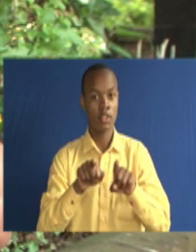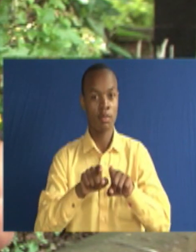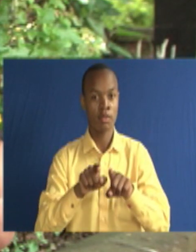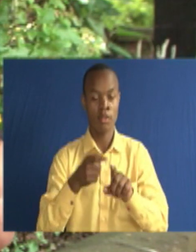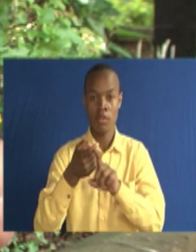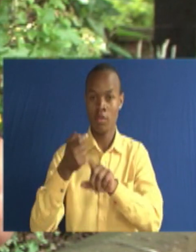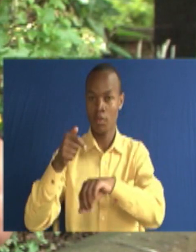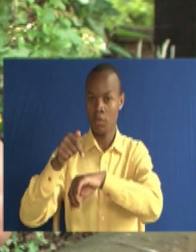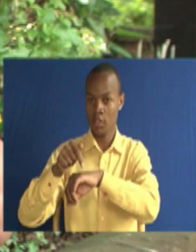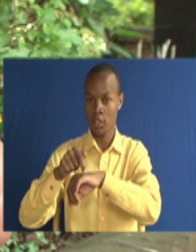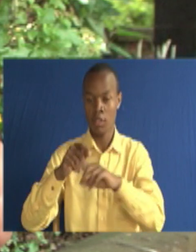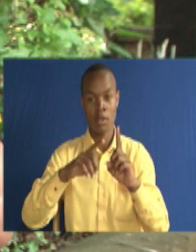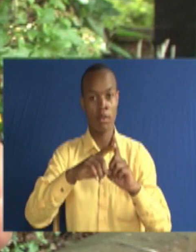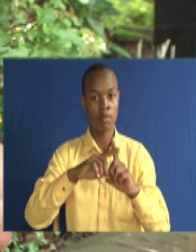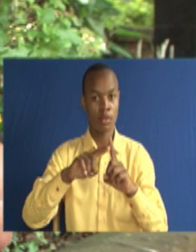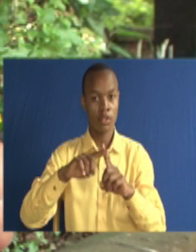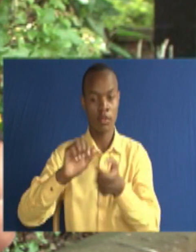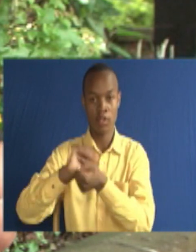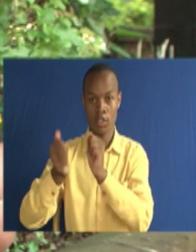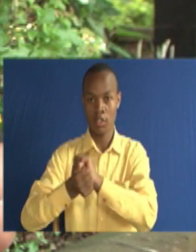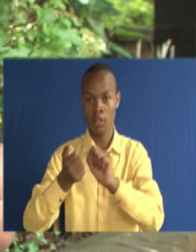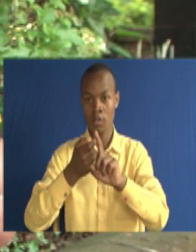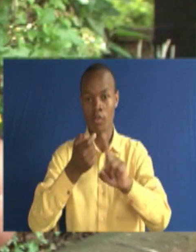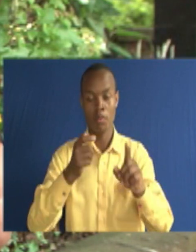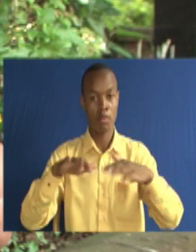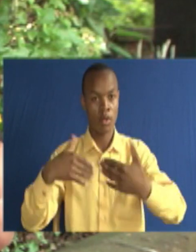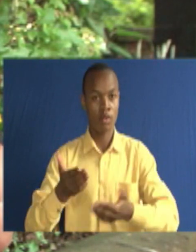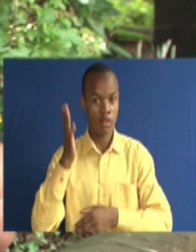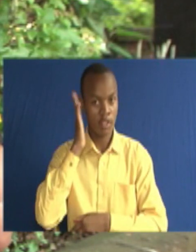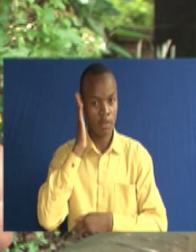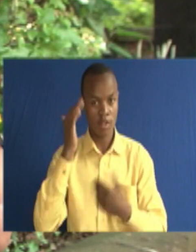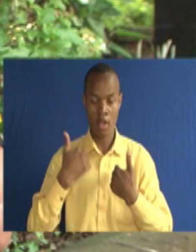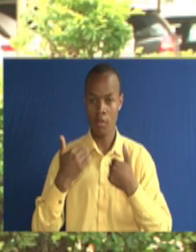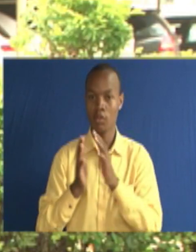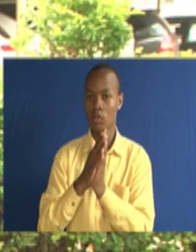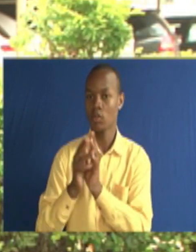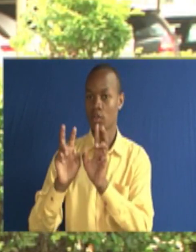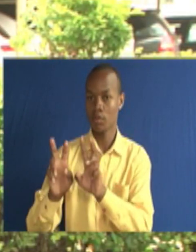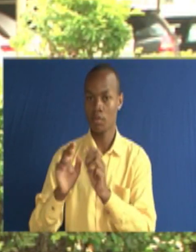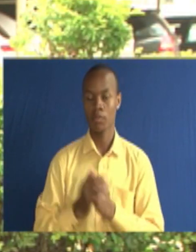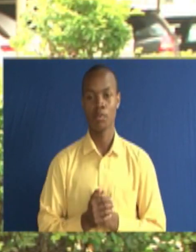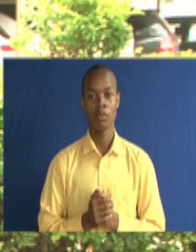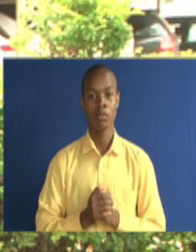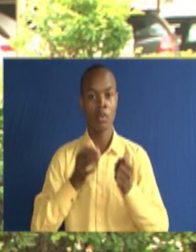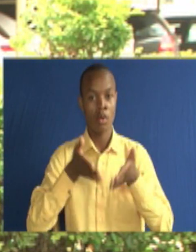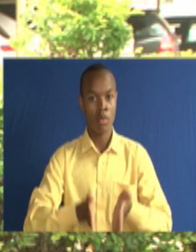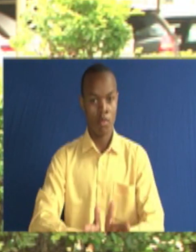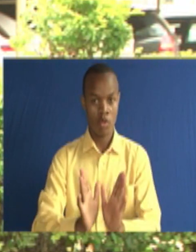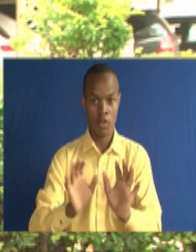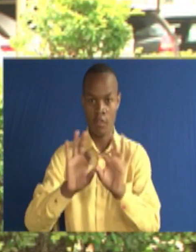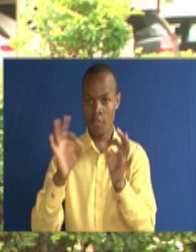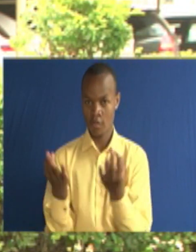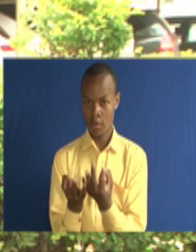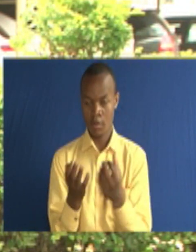seen several positive changes done for the welfare of the deaf. Here is his story. He was born in a family of seven